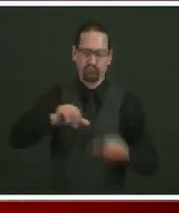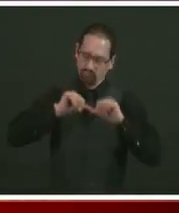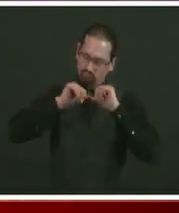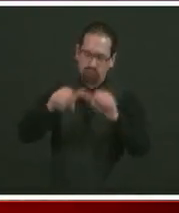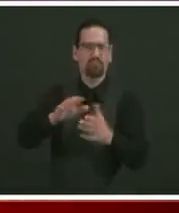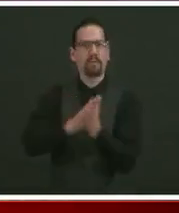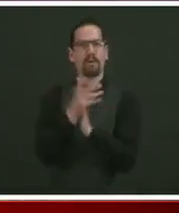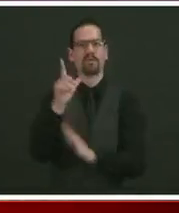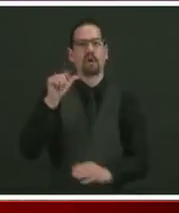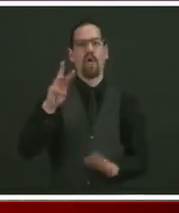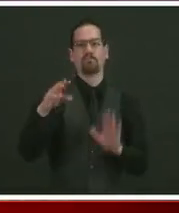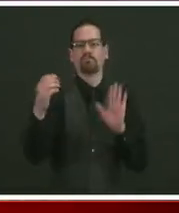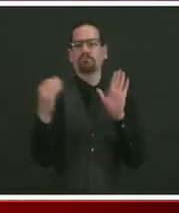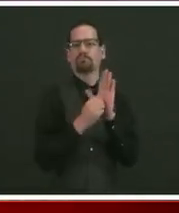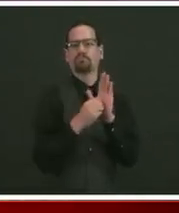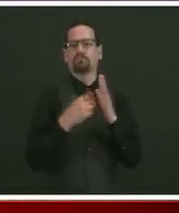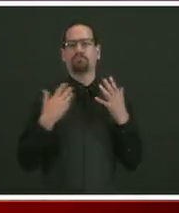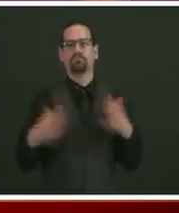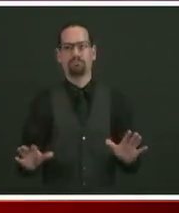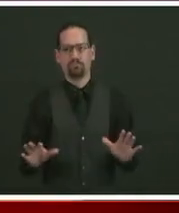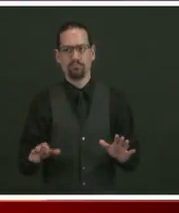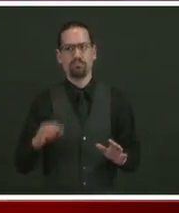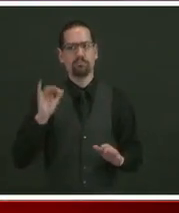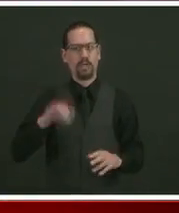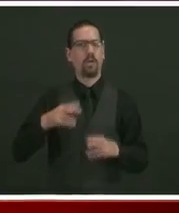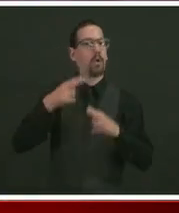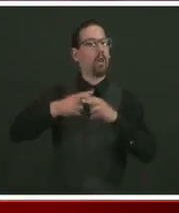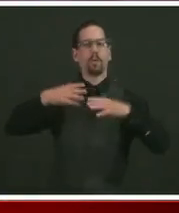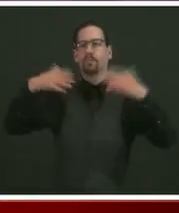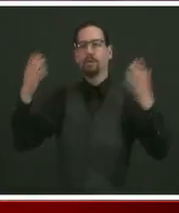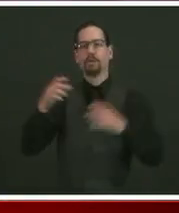telehealth, not just executive order month to month.